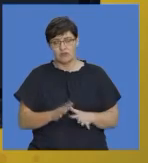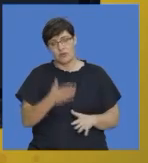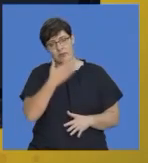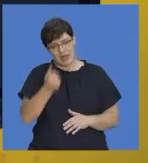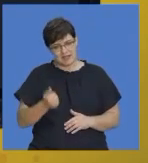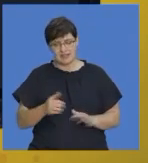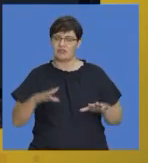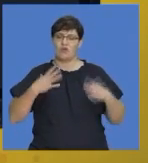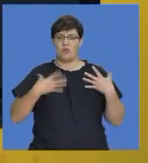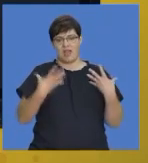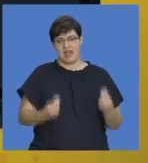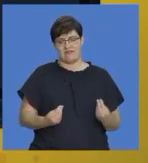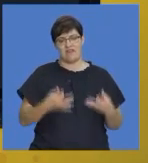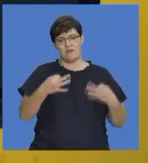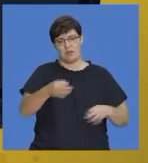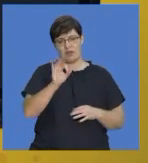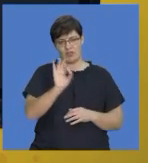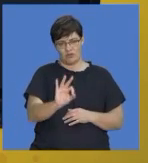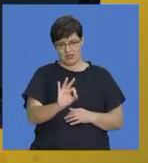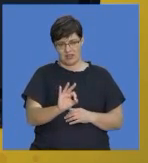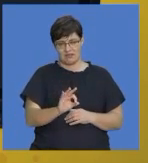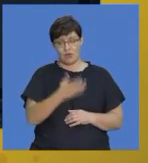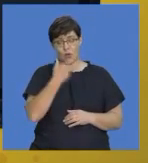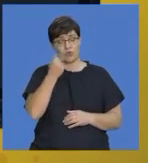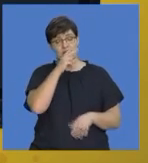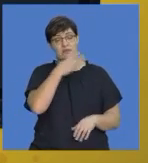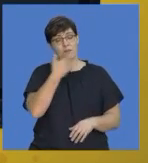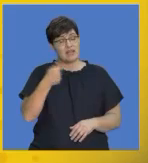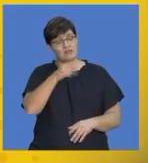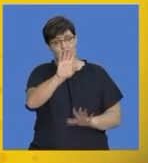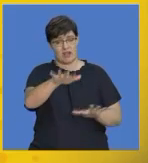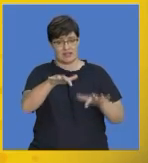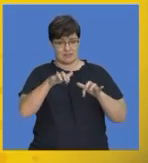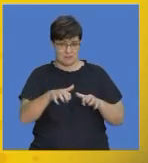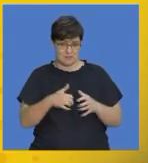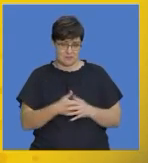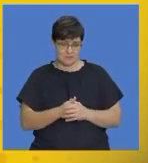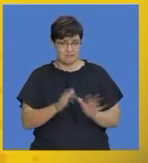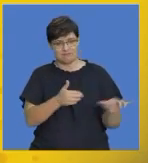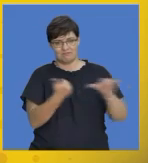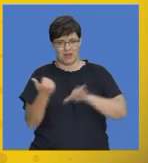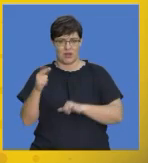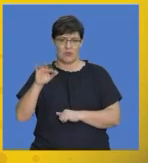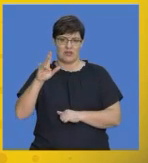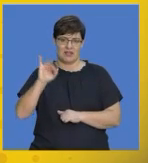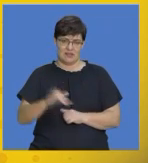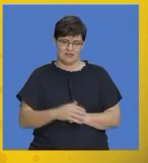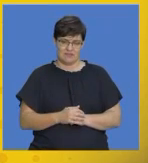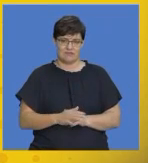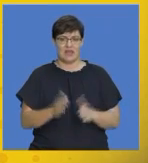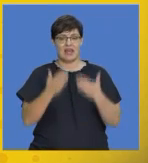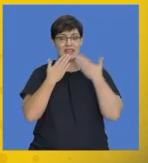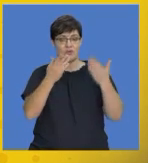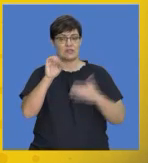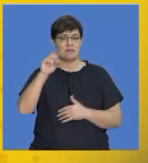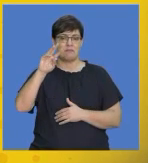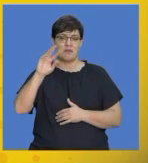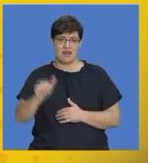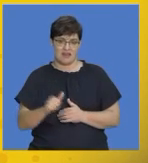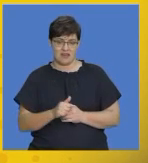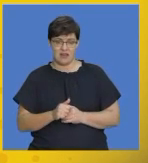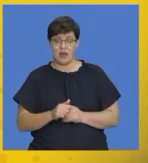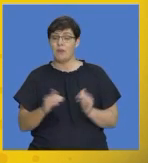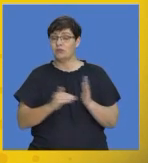I wish you all the best for the exam and back to Luni thank you Sima Matrix I also hope that you use all of our study